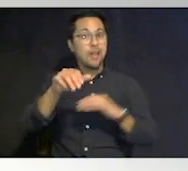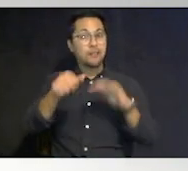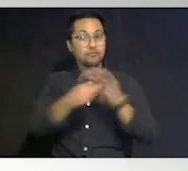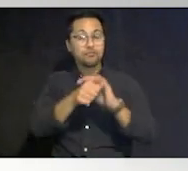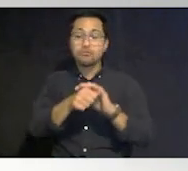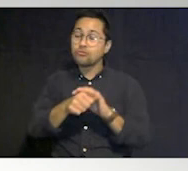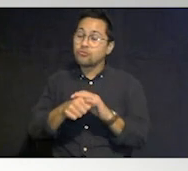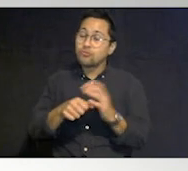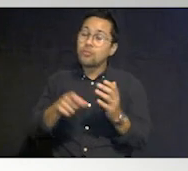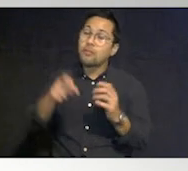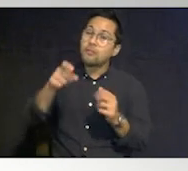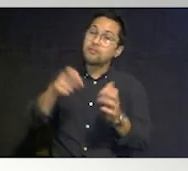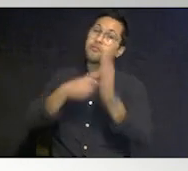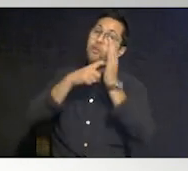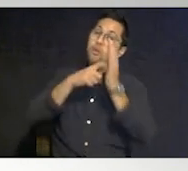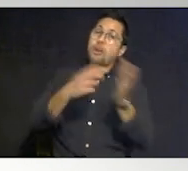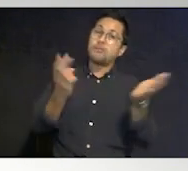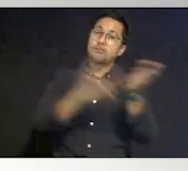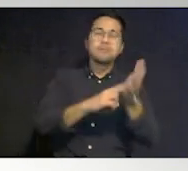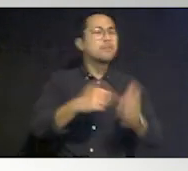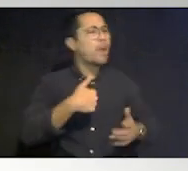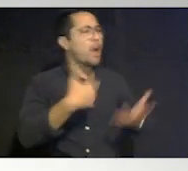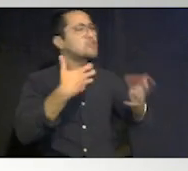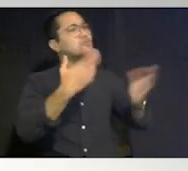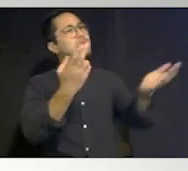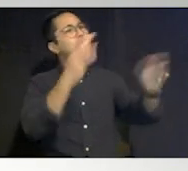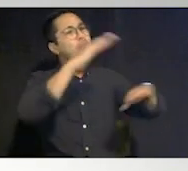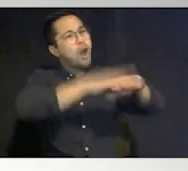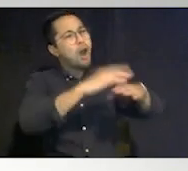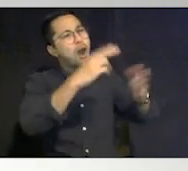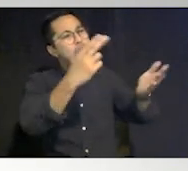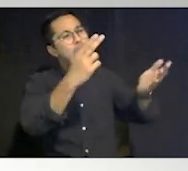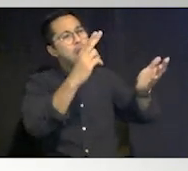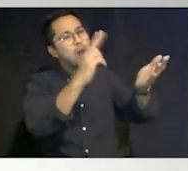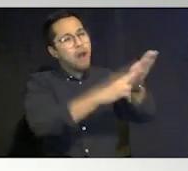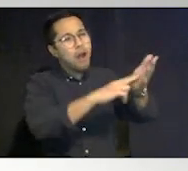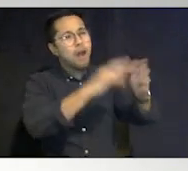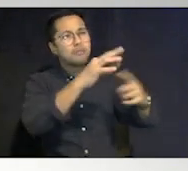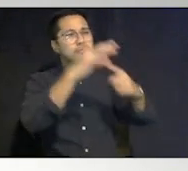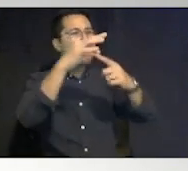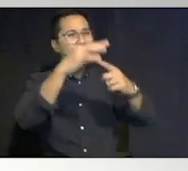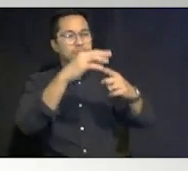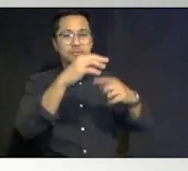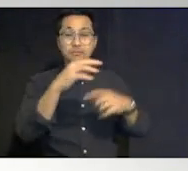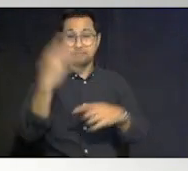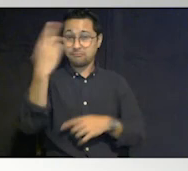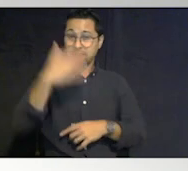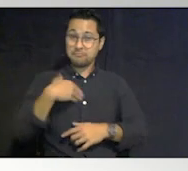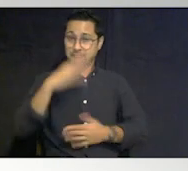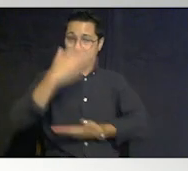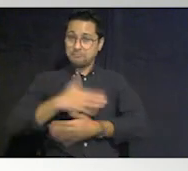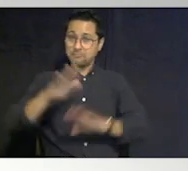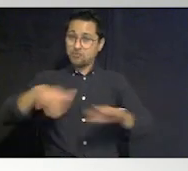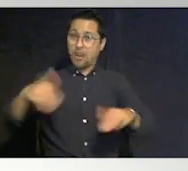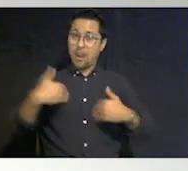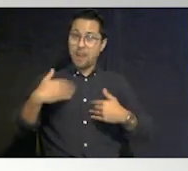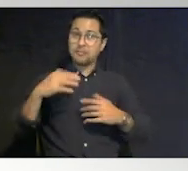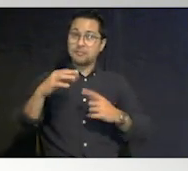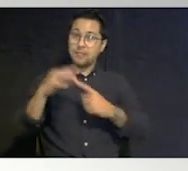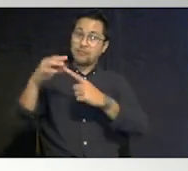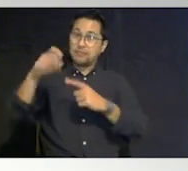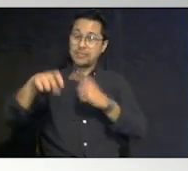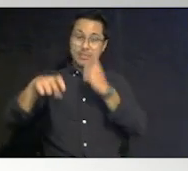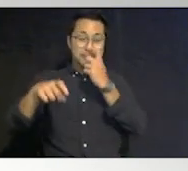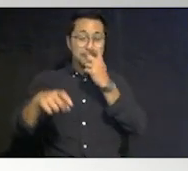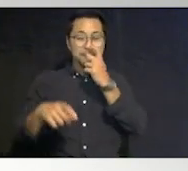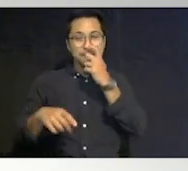you you would have to register to be on the registry for special needs because i know david's special needs yeah i'm surprised you're